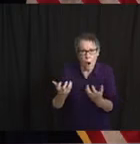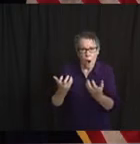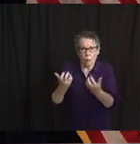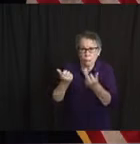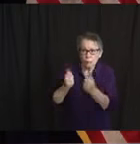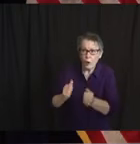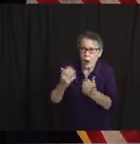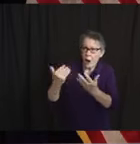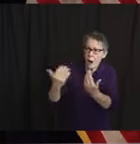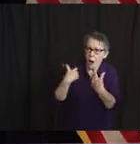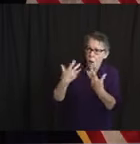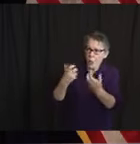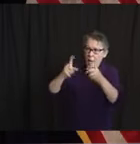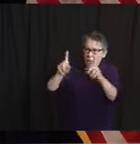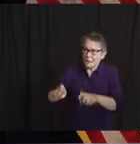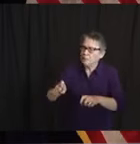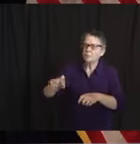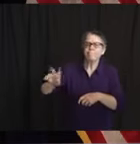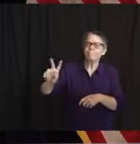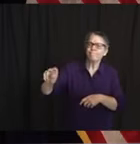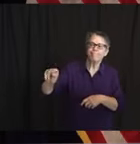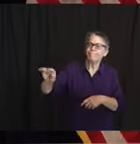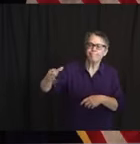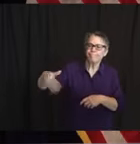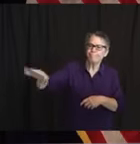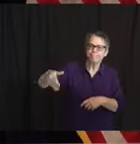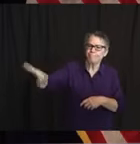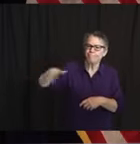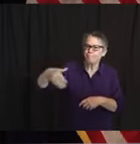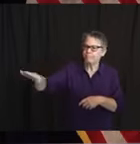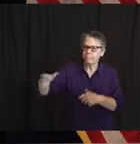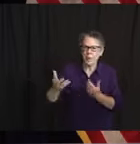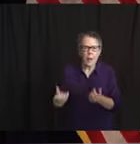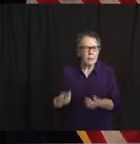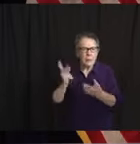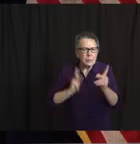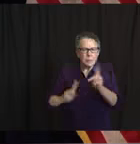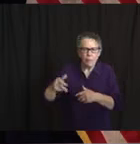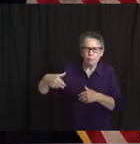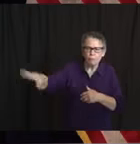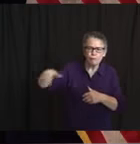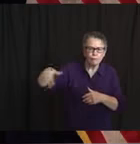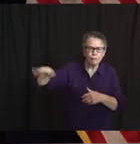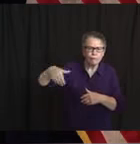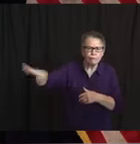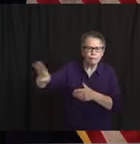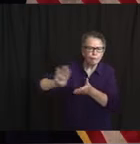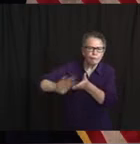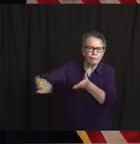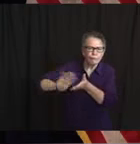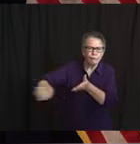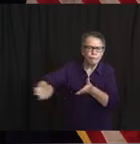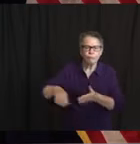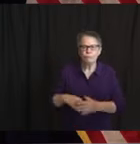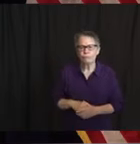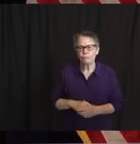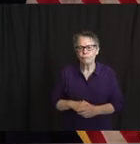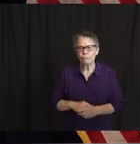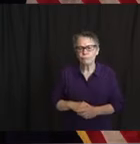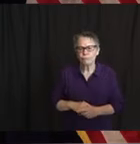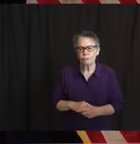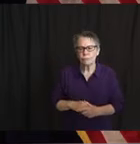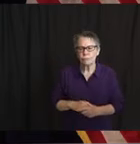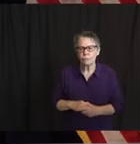the breakdown? We're assuming that the breakdown of the